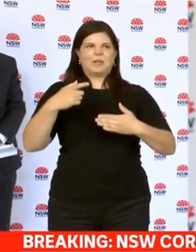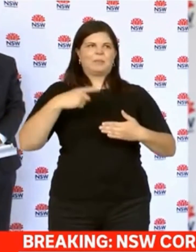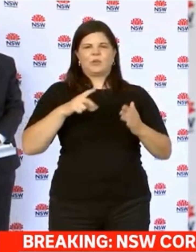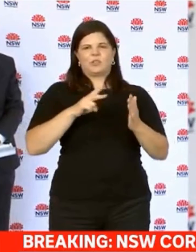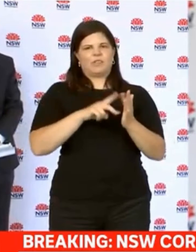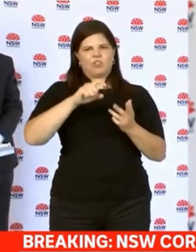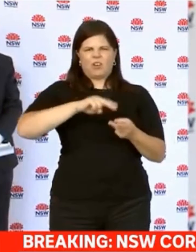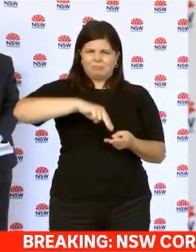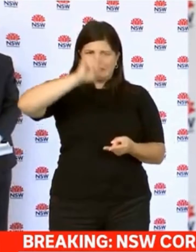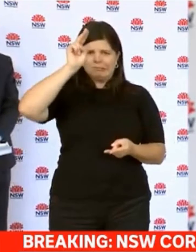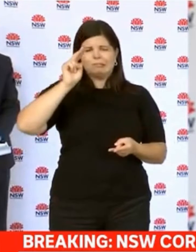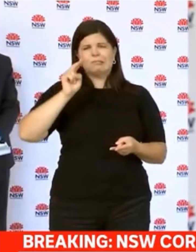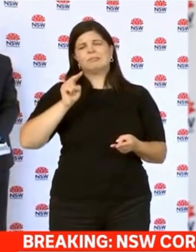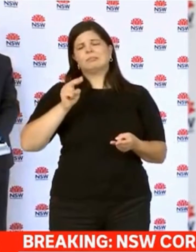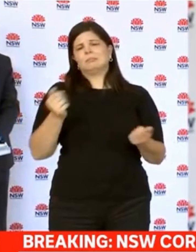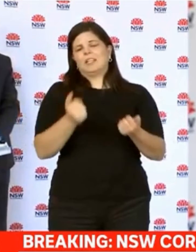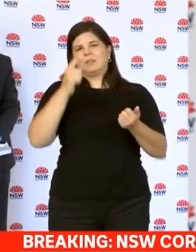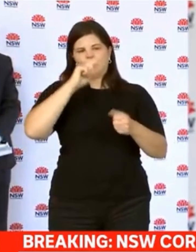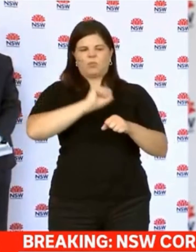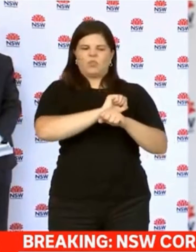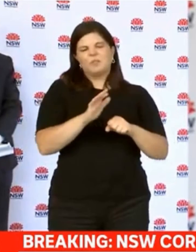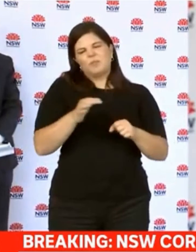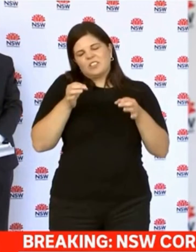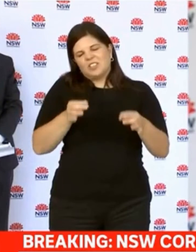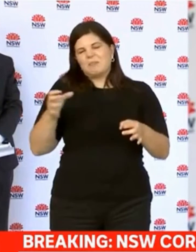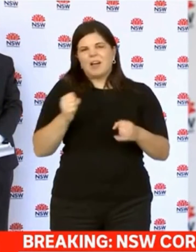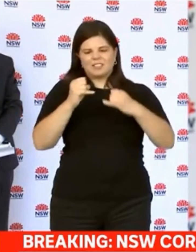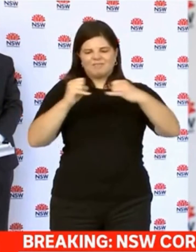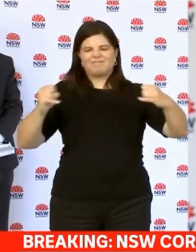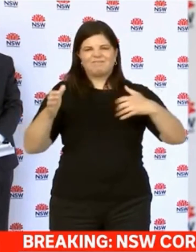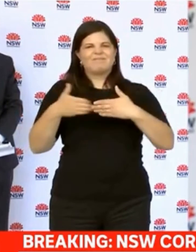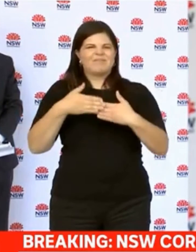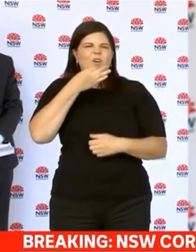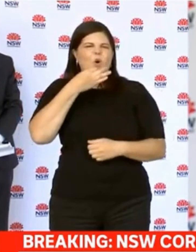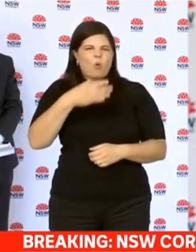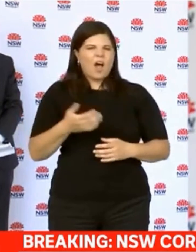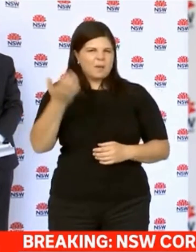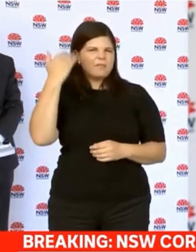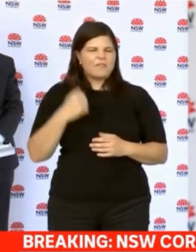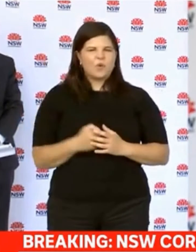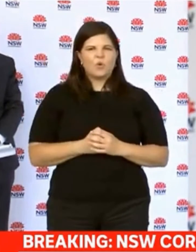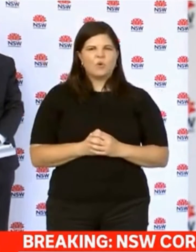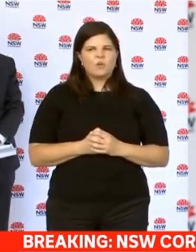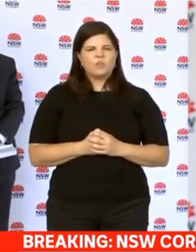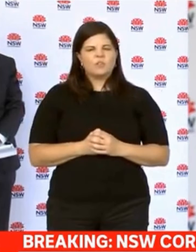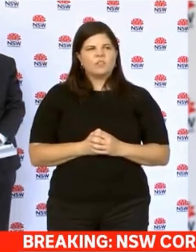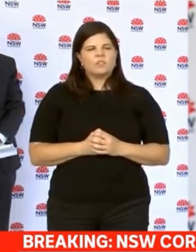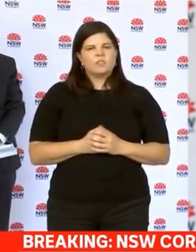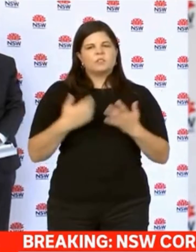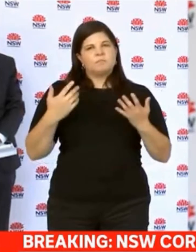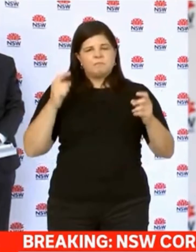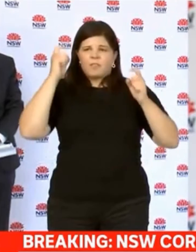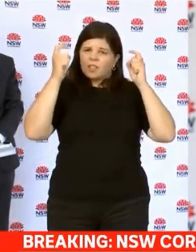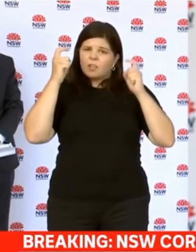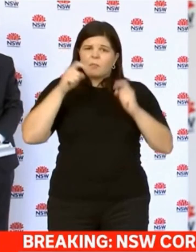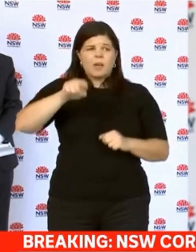of the disease were so high. And I just wish that others would consider all those impacts because, in addition to being